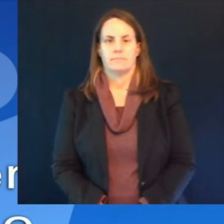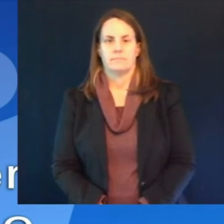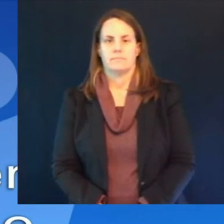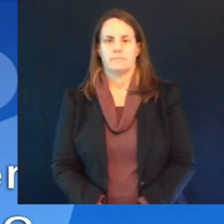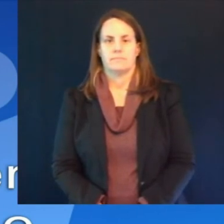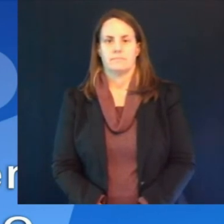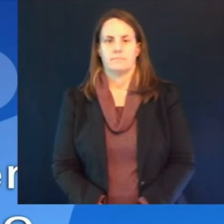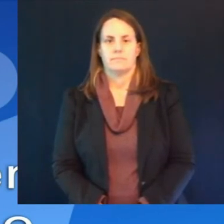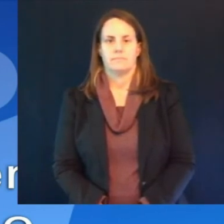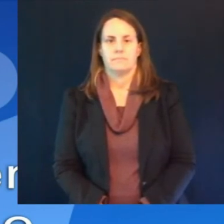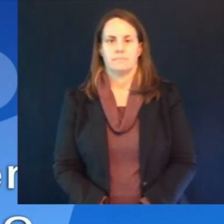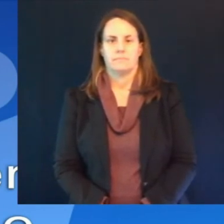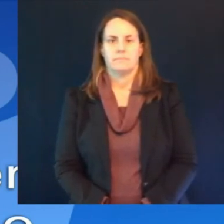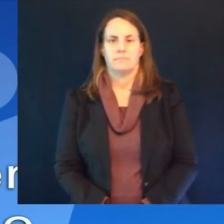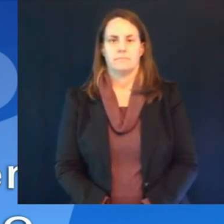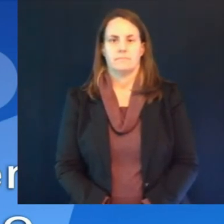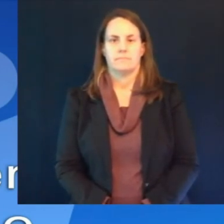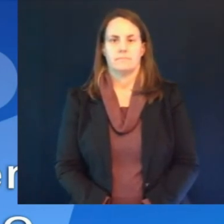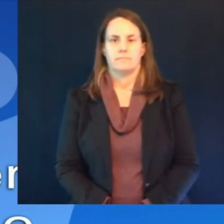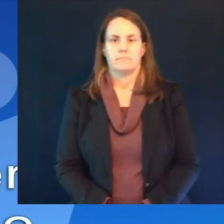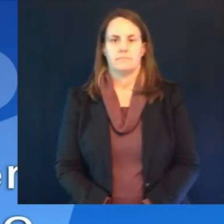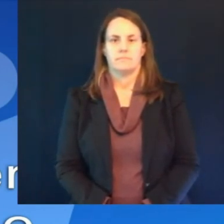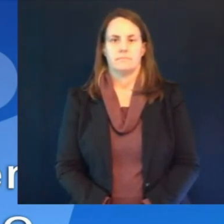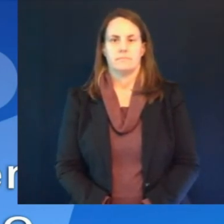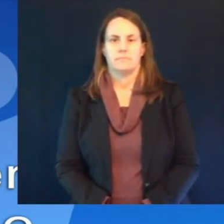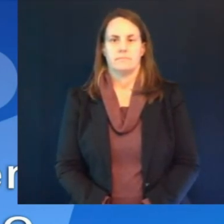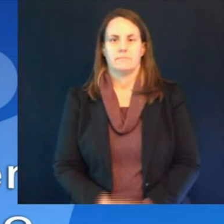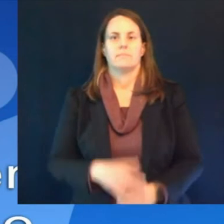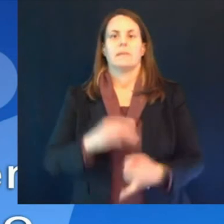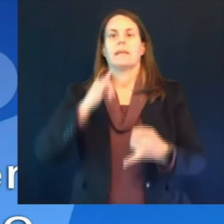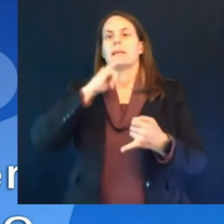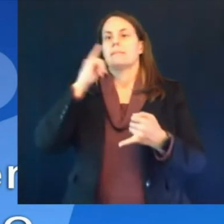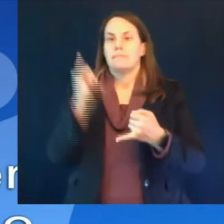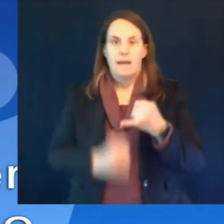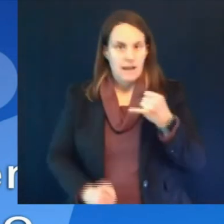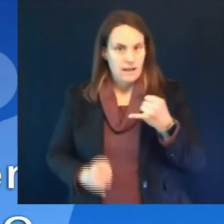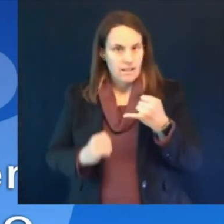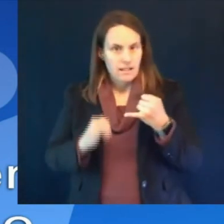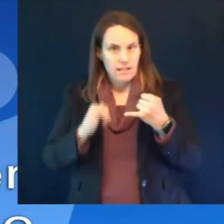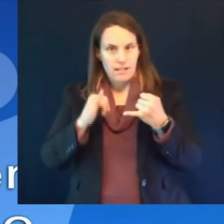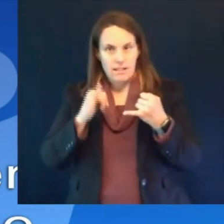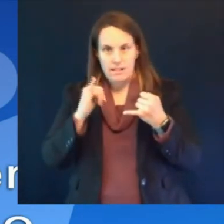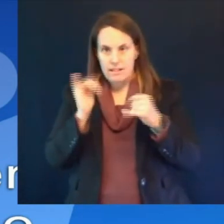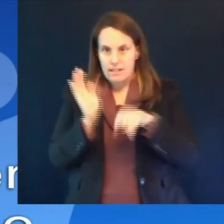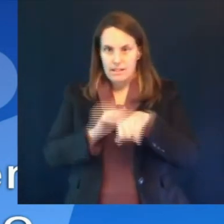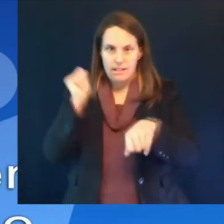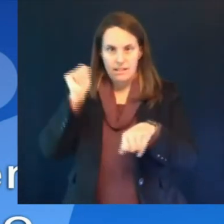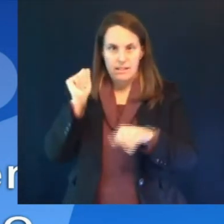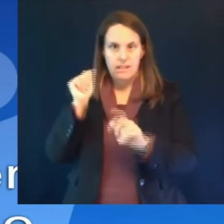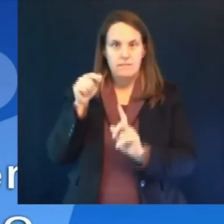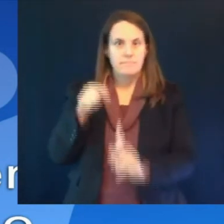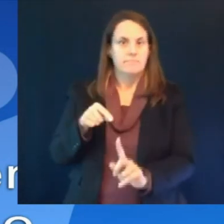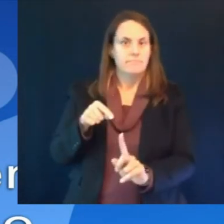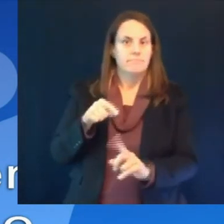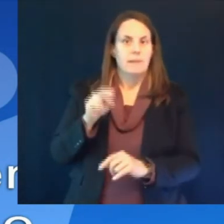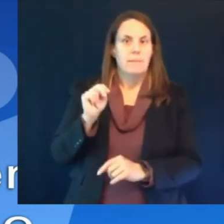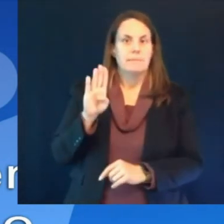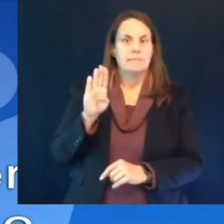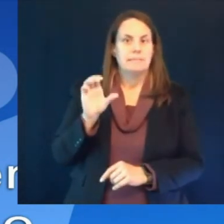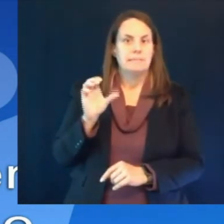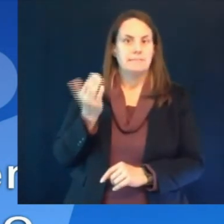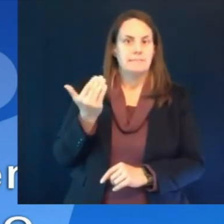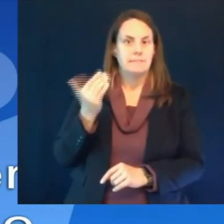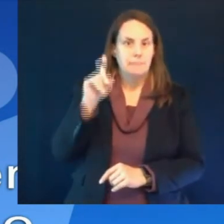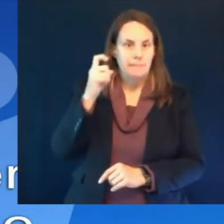yeah well then our final question for today belongs to elise romas from nbc 15 in madison elise